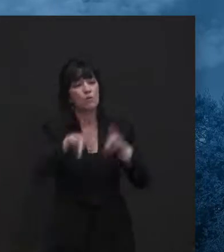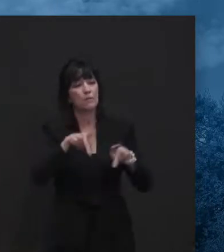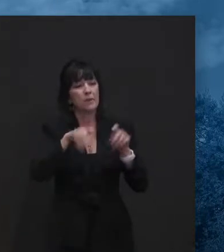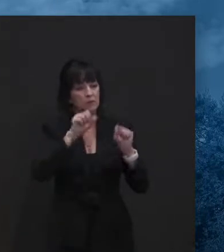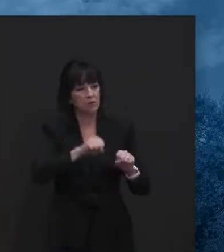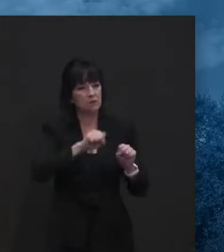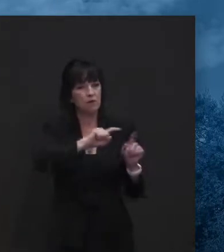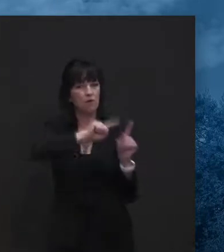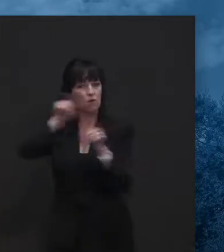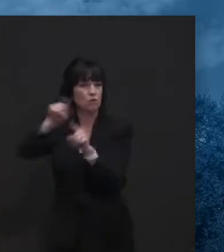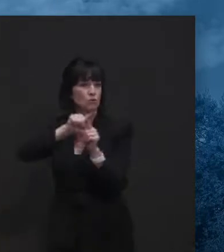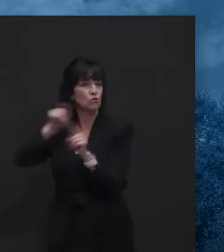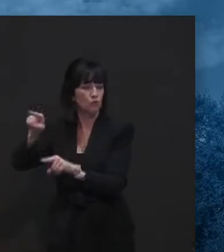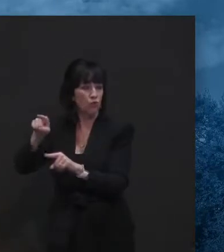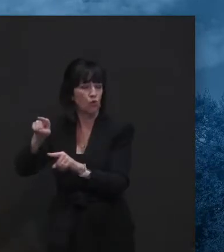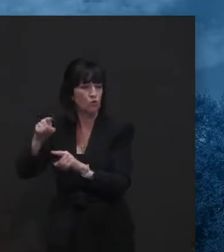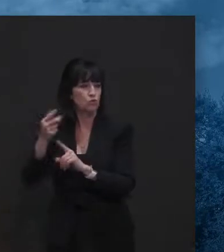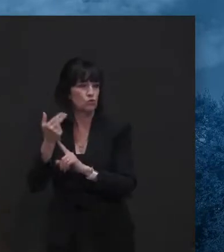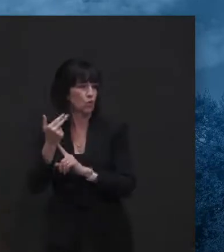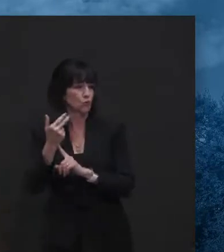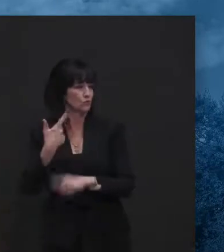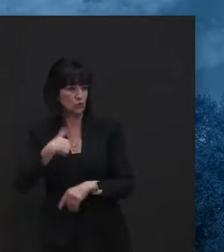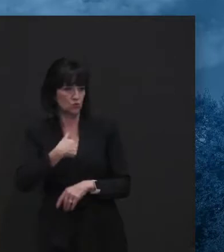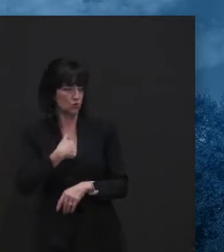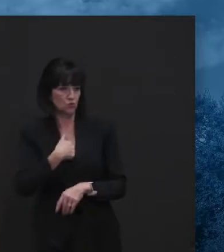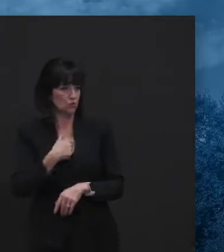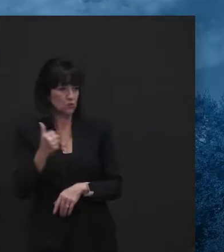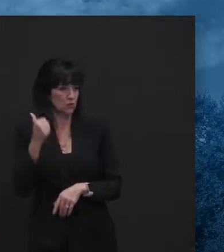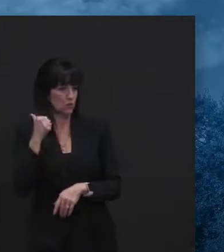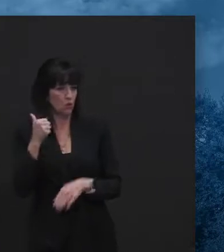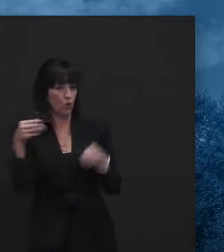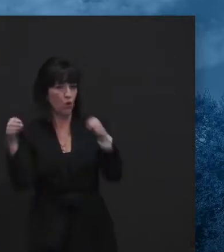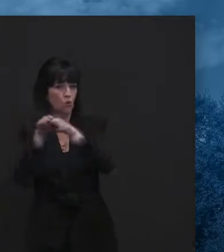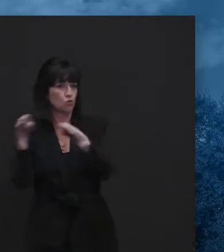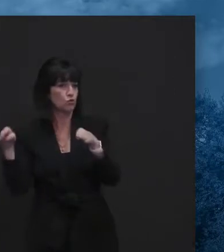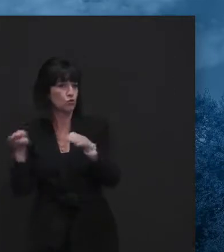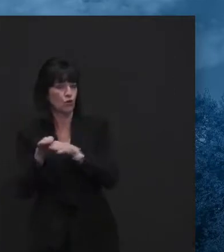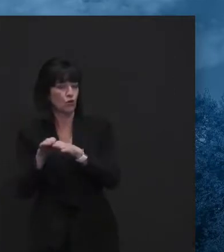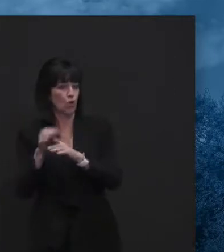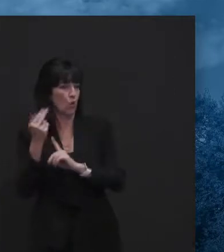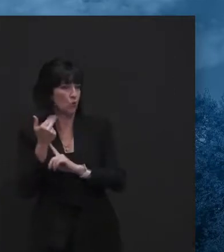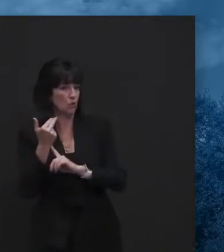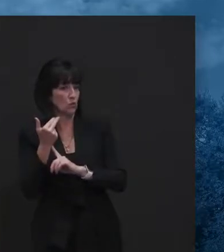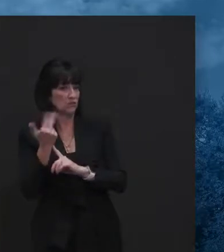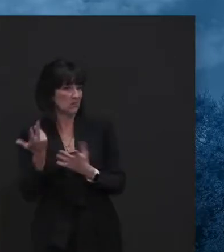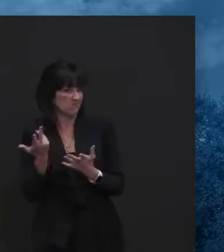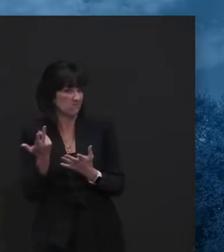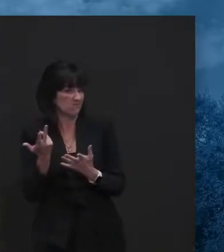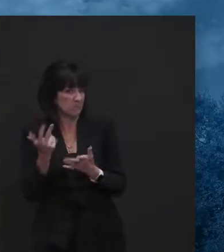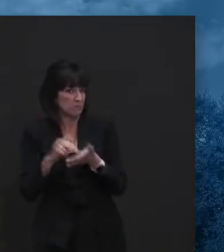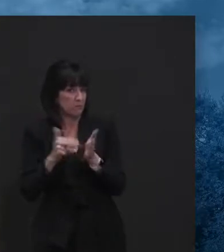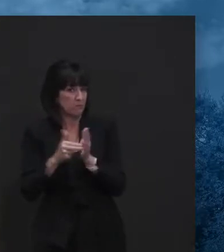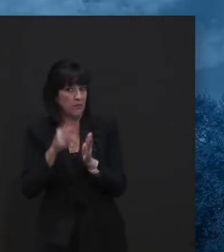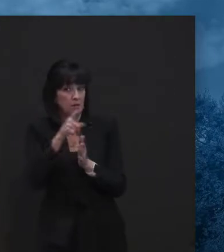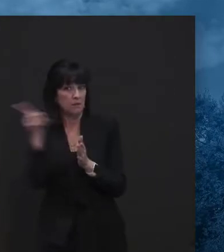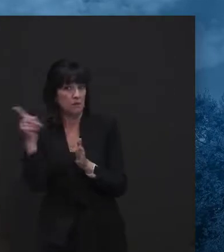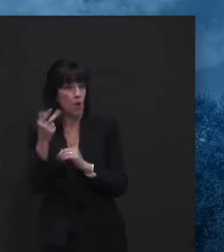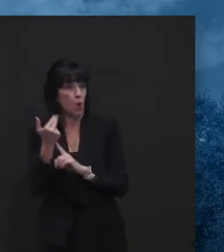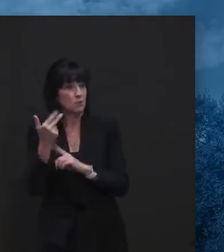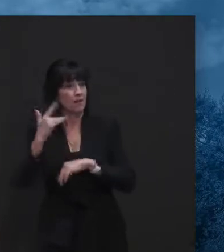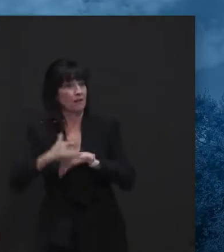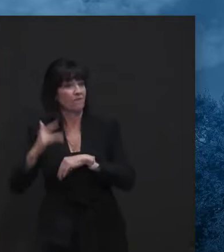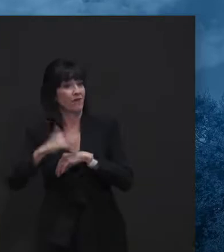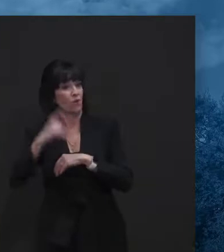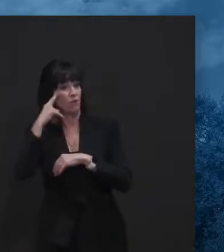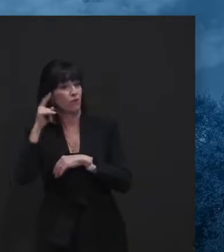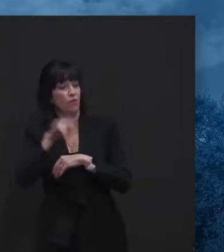Those held toes, we're not shutting the hotels down now. So we don't have those spaces. And so it's a, it's a very different environment that